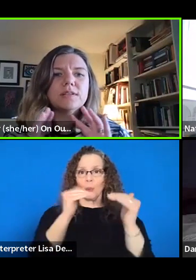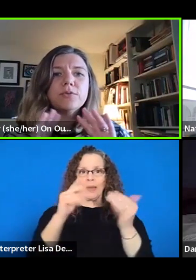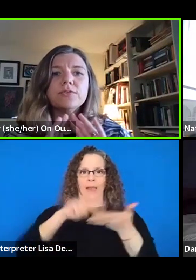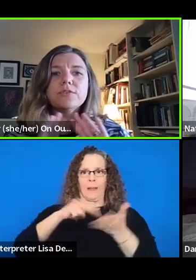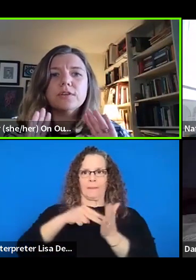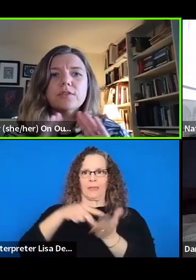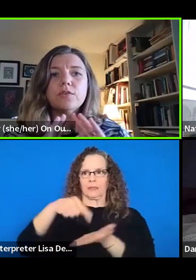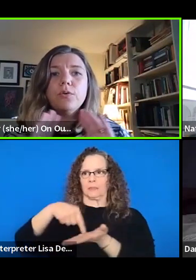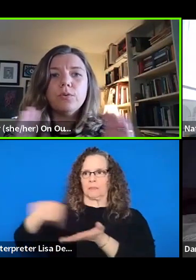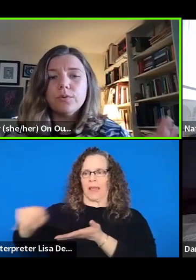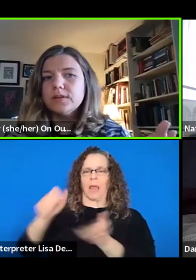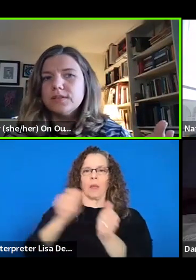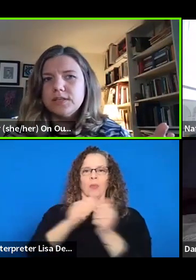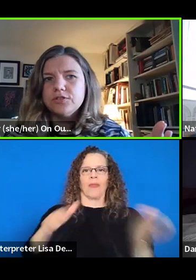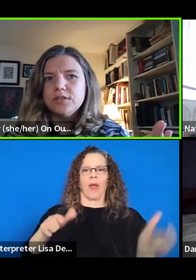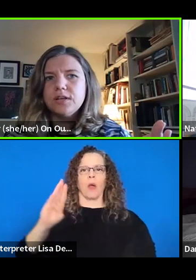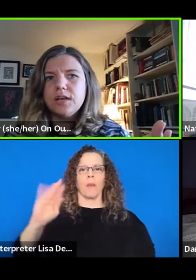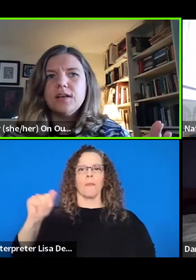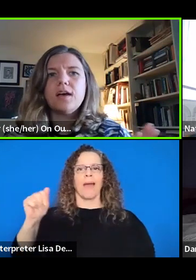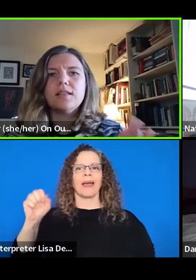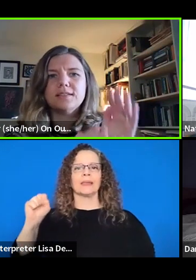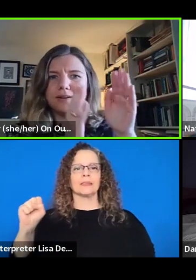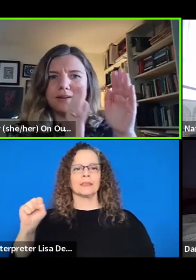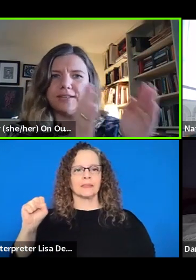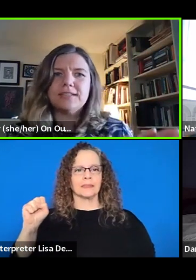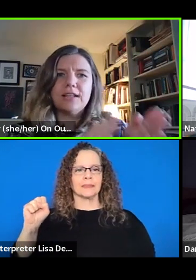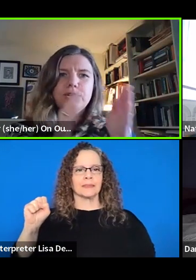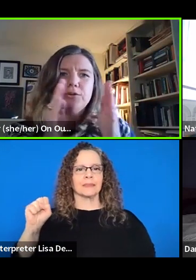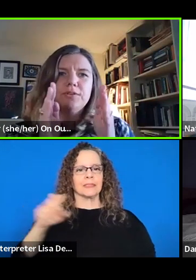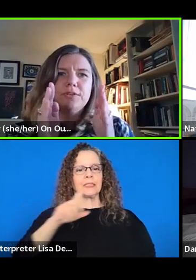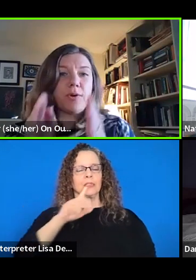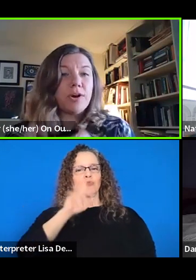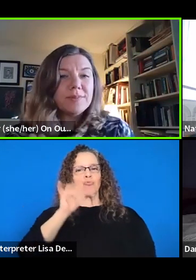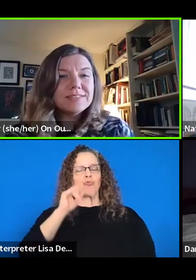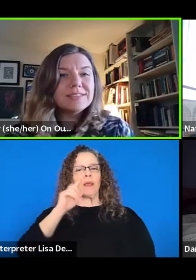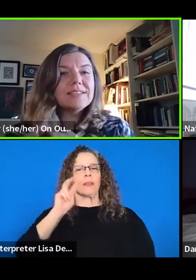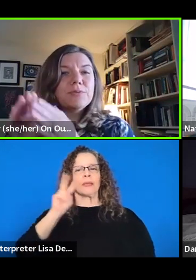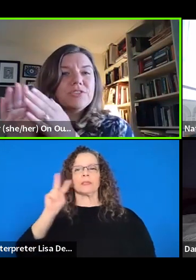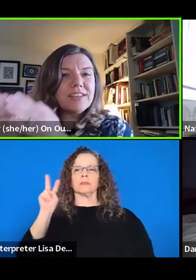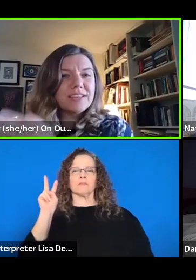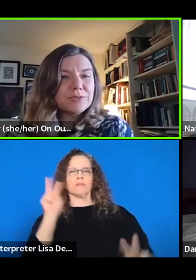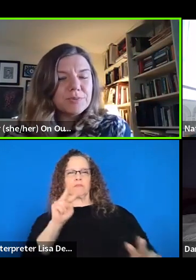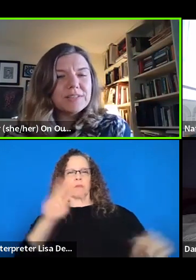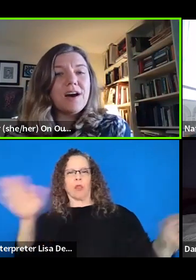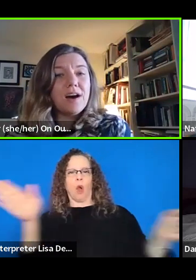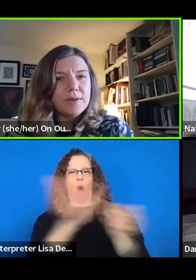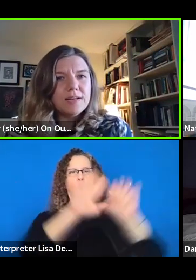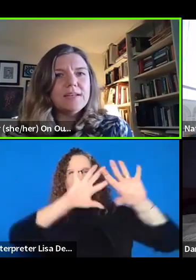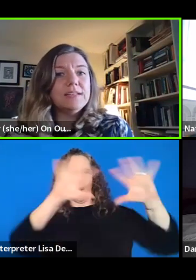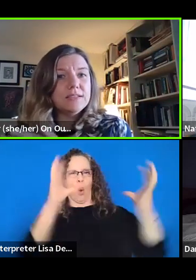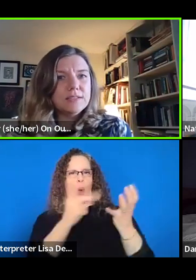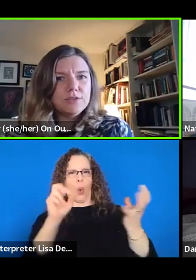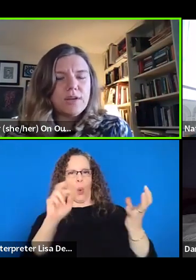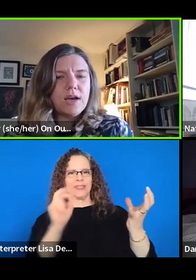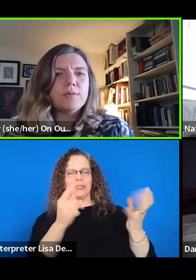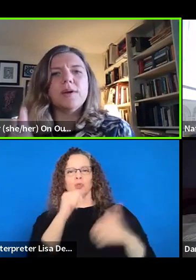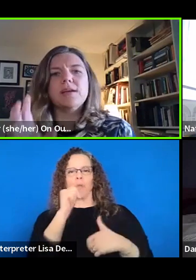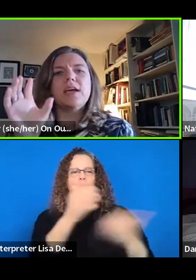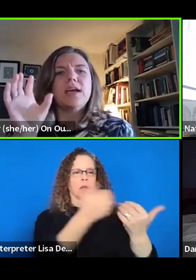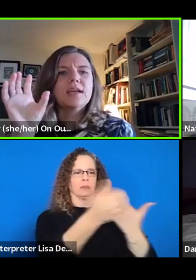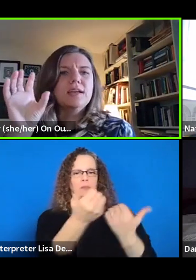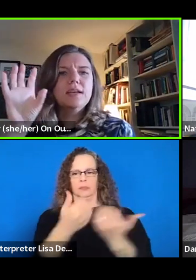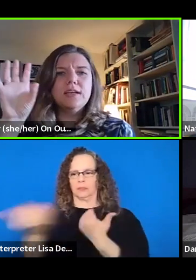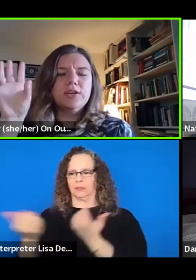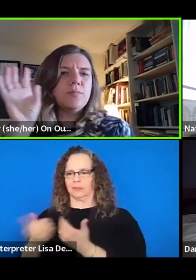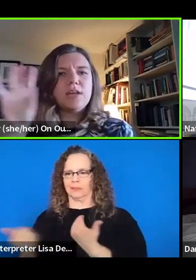it's really important to look at the whole organization and not these kind of like siloed departments, which I think is really common and easy to do. Now